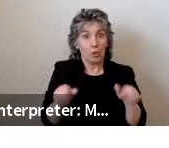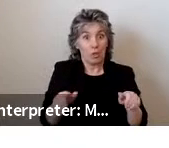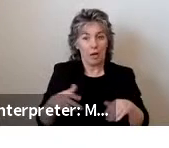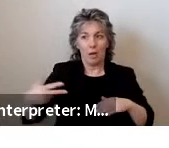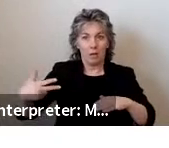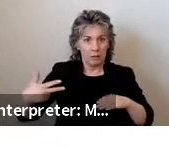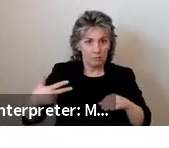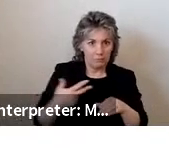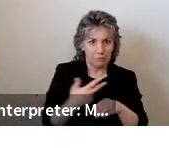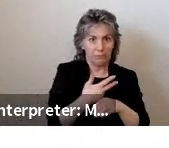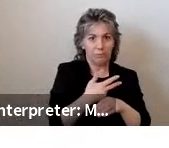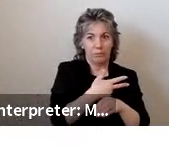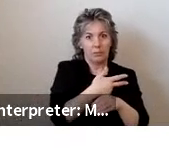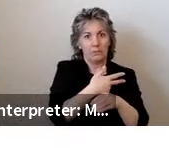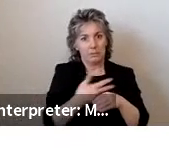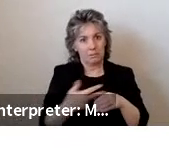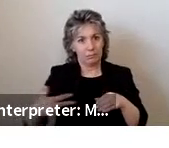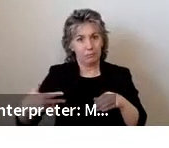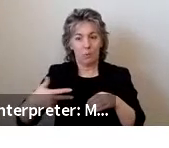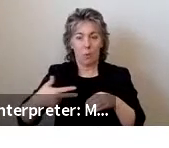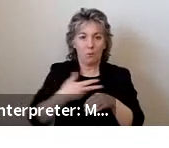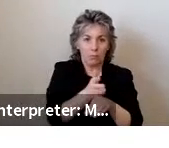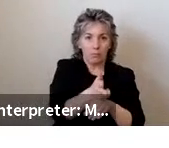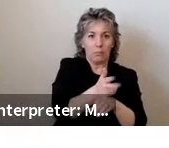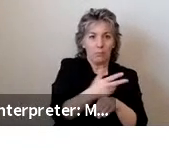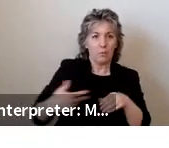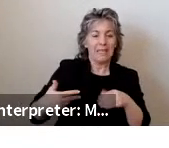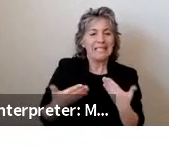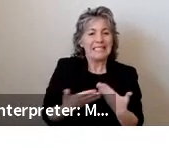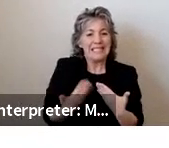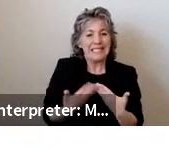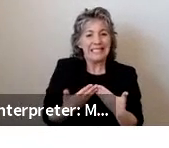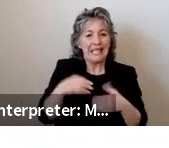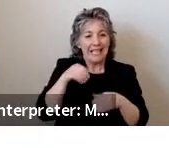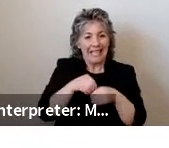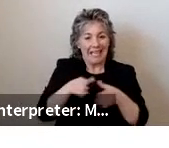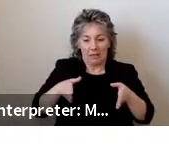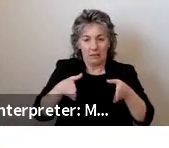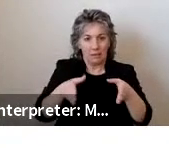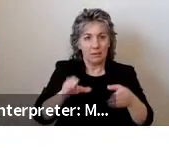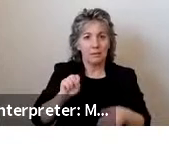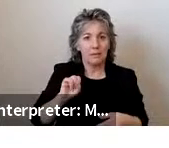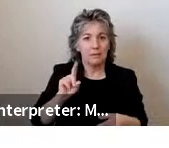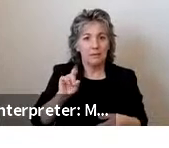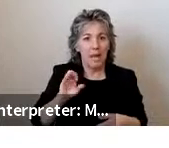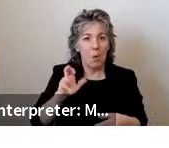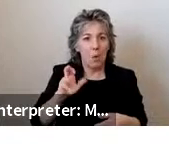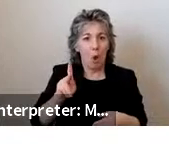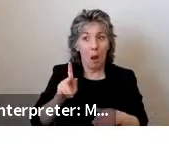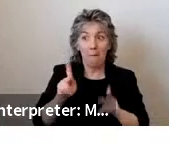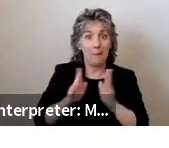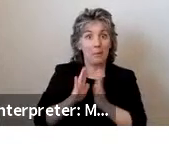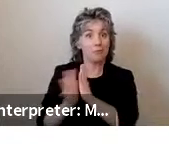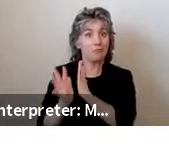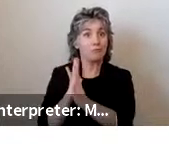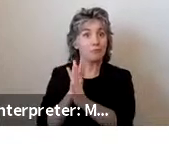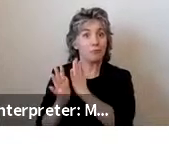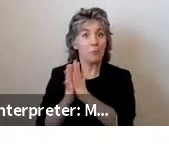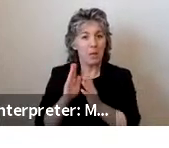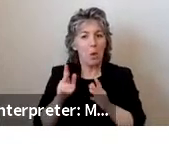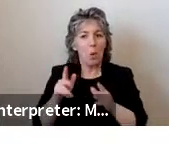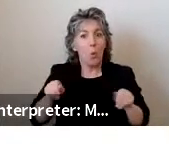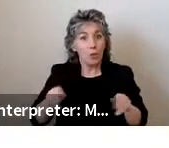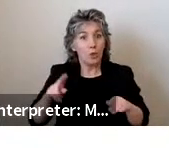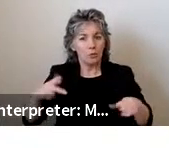maneuver onto and off of the ramp easily within the pedestrian right of way. The figure on the right side of the slide